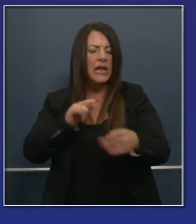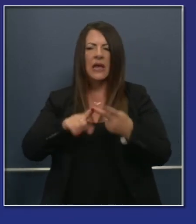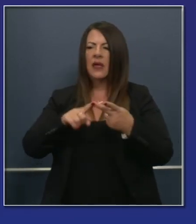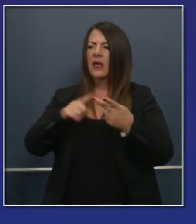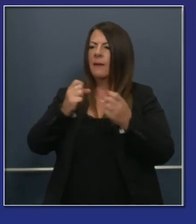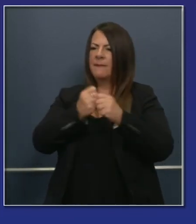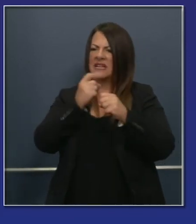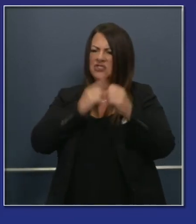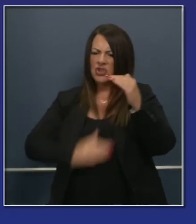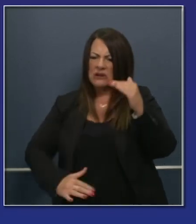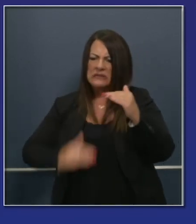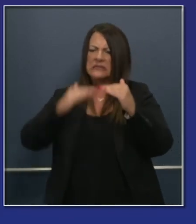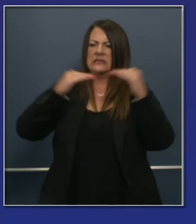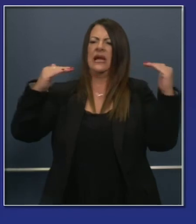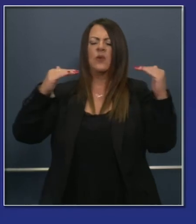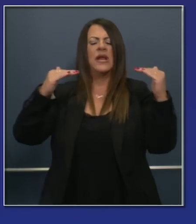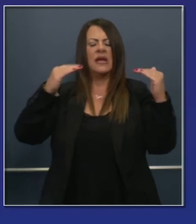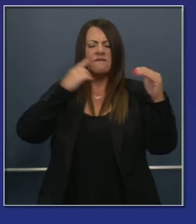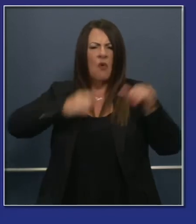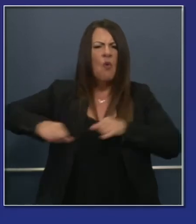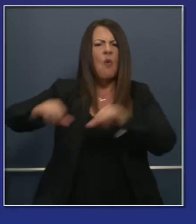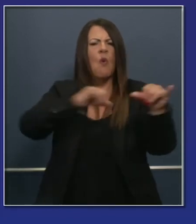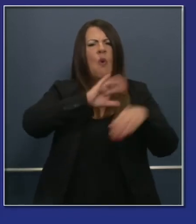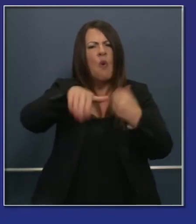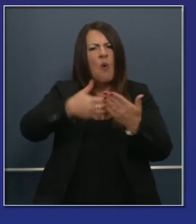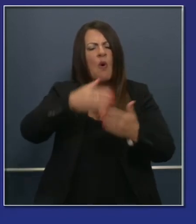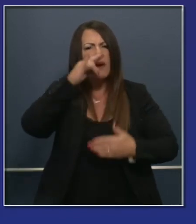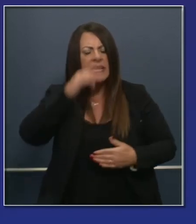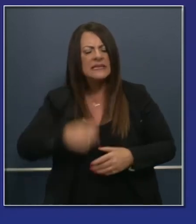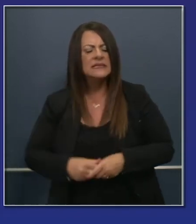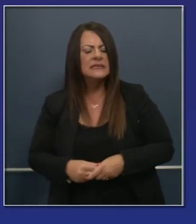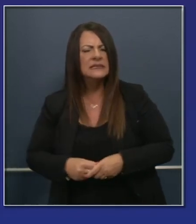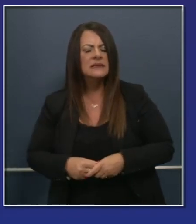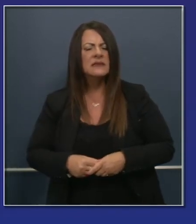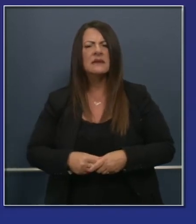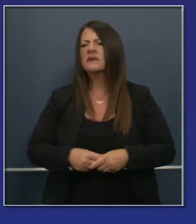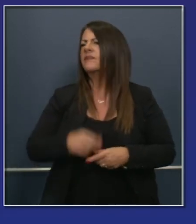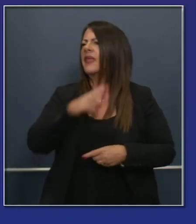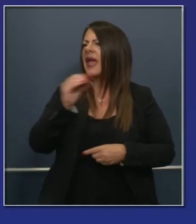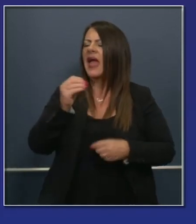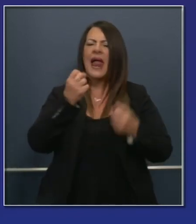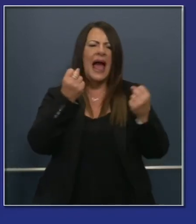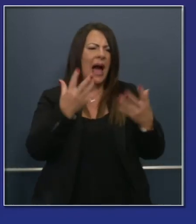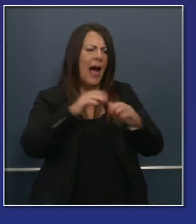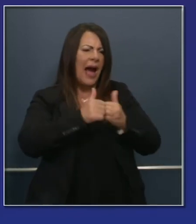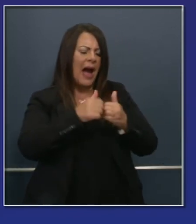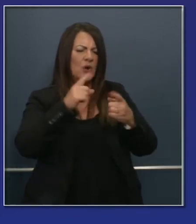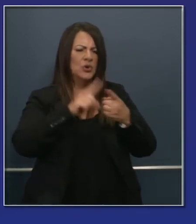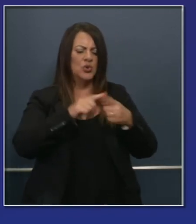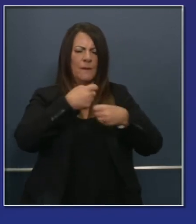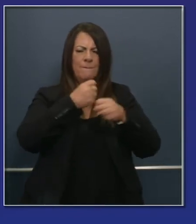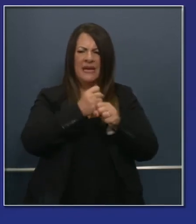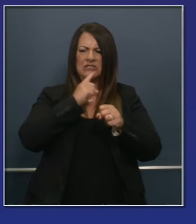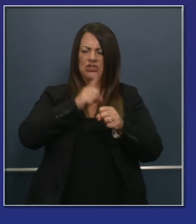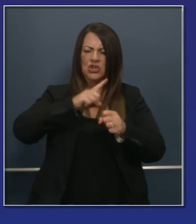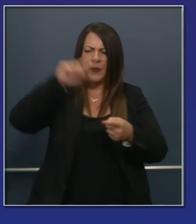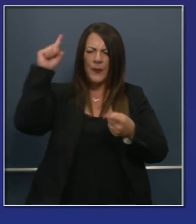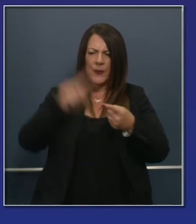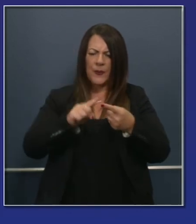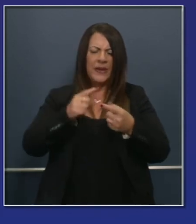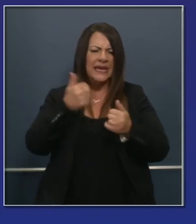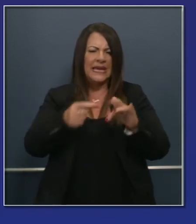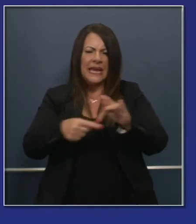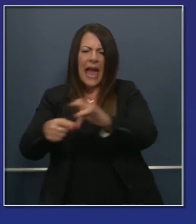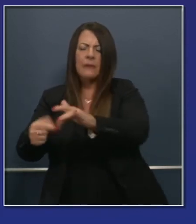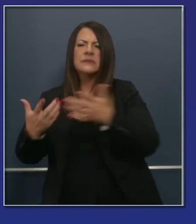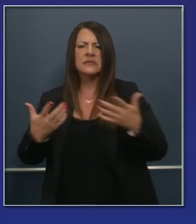the lessons we learned in spring in anticipation we may need to bring those lessons in closing that divide into the fall session 5